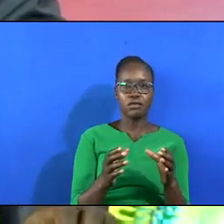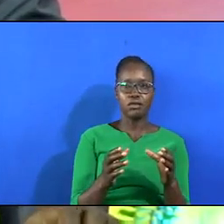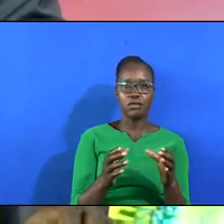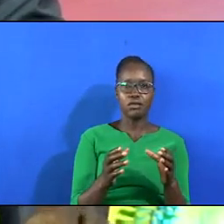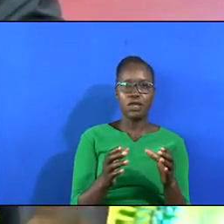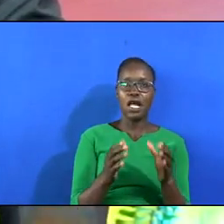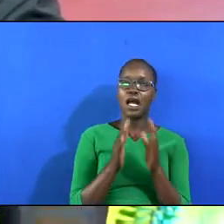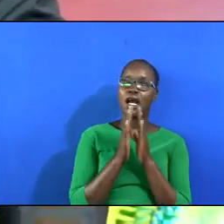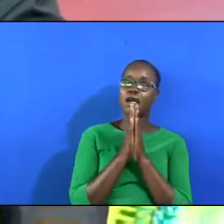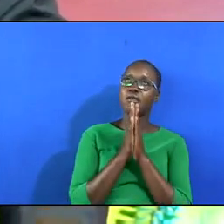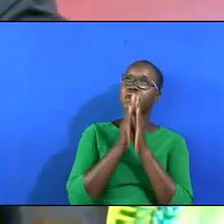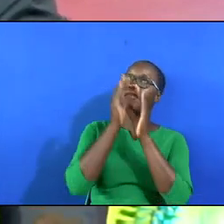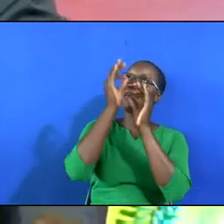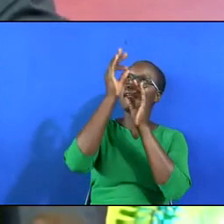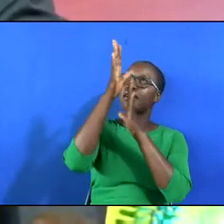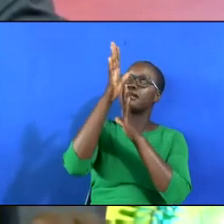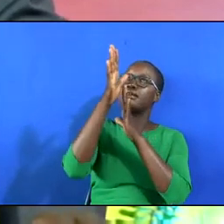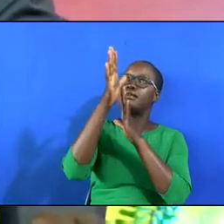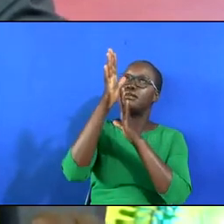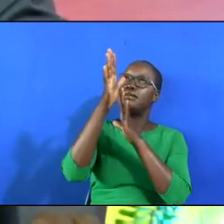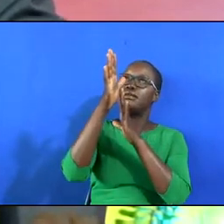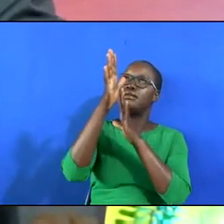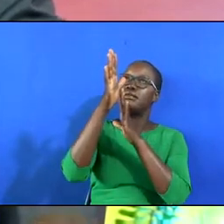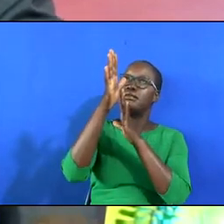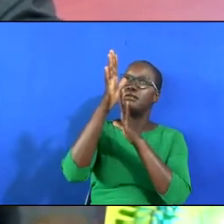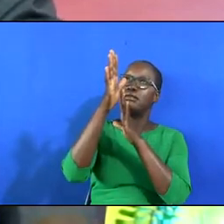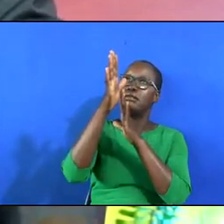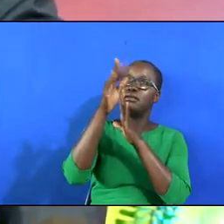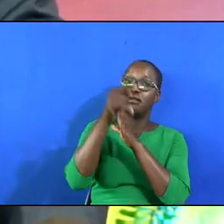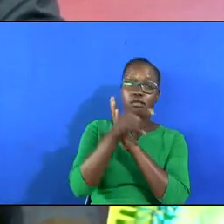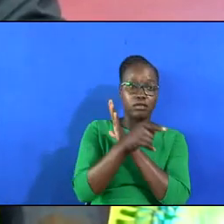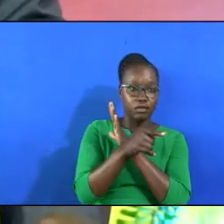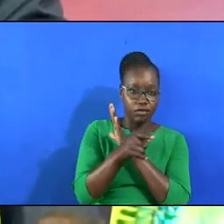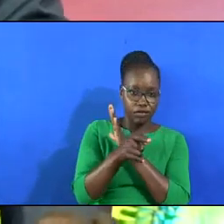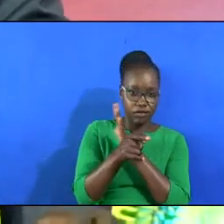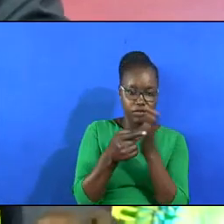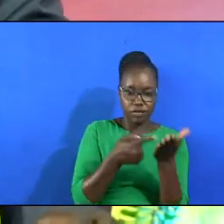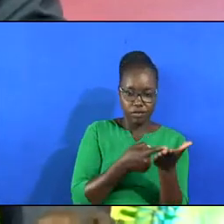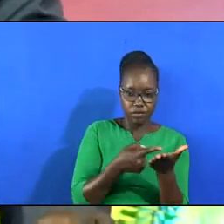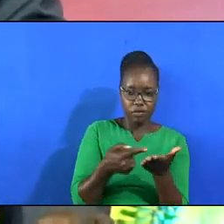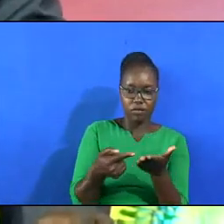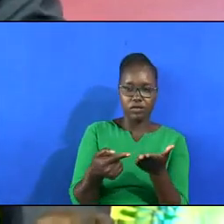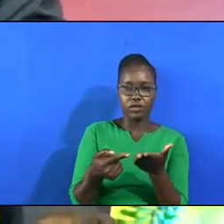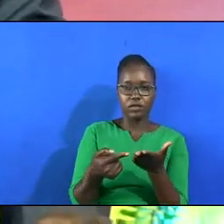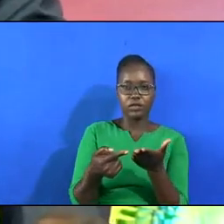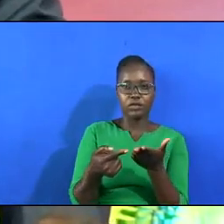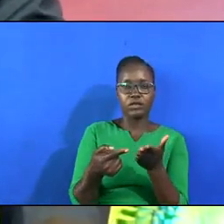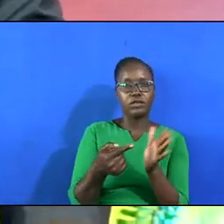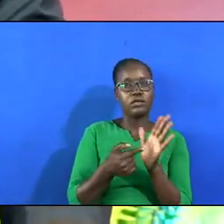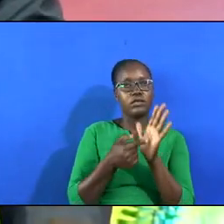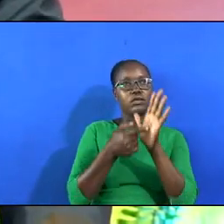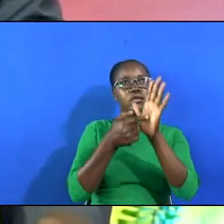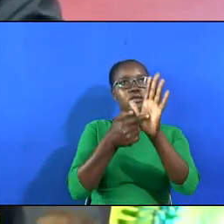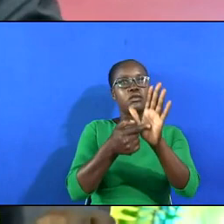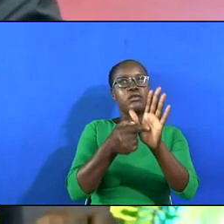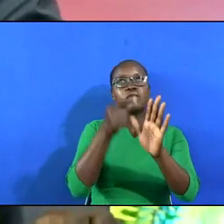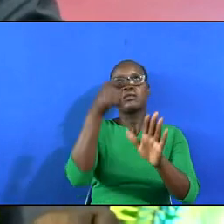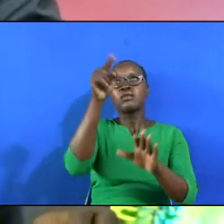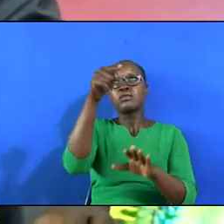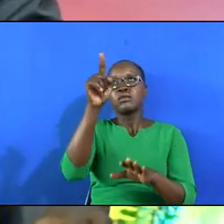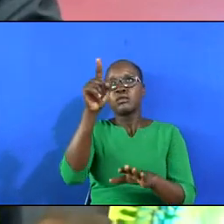I pray I Father That this week You will manifest yourself